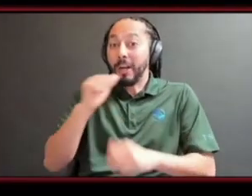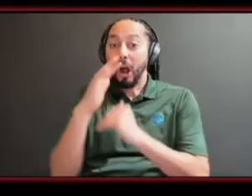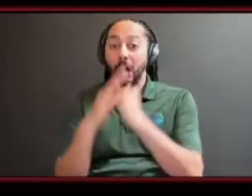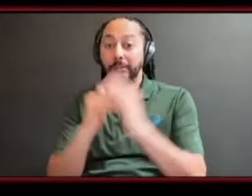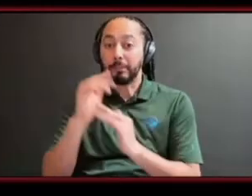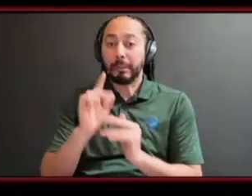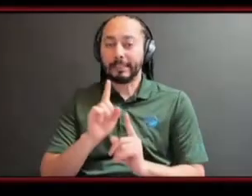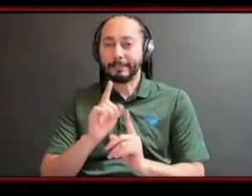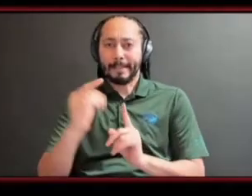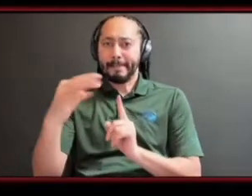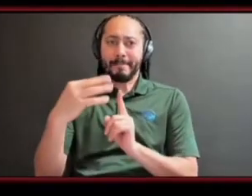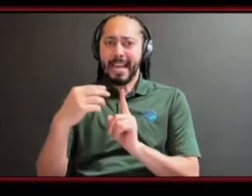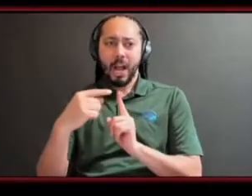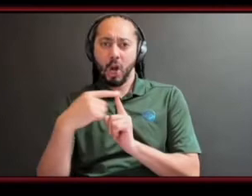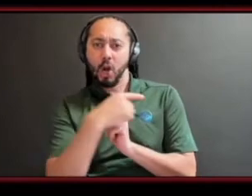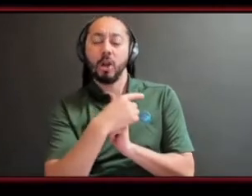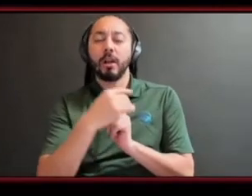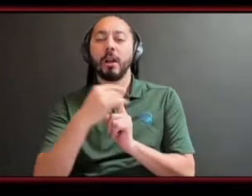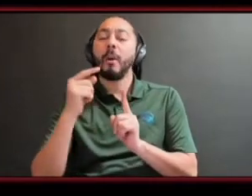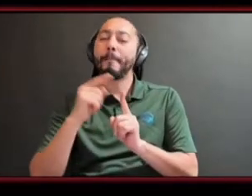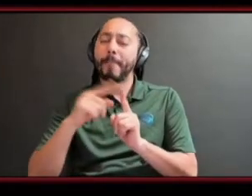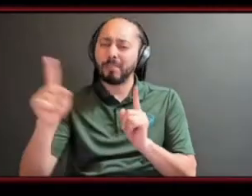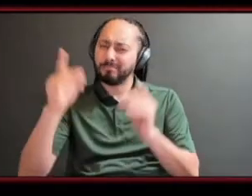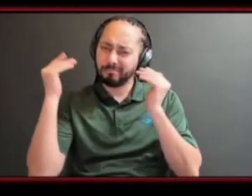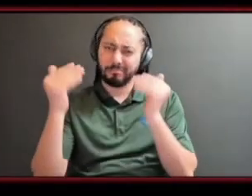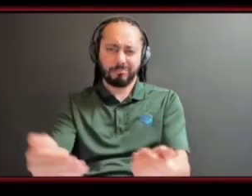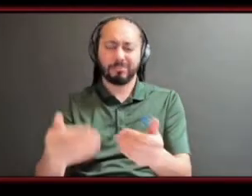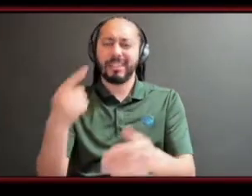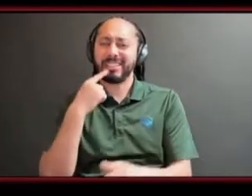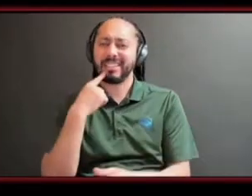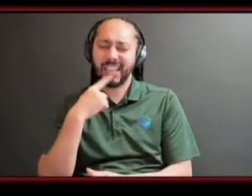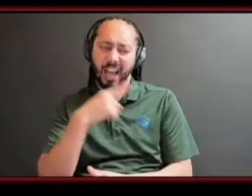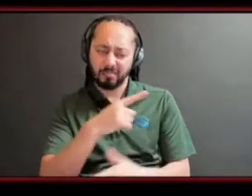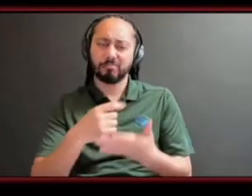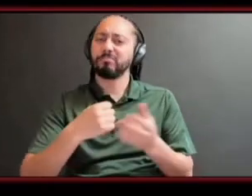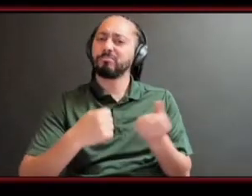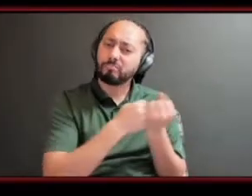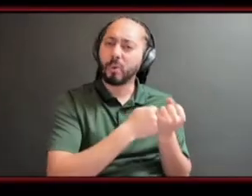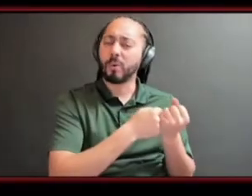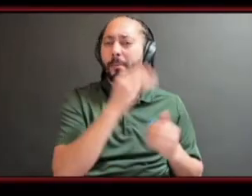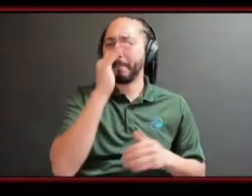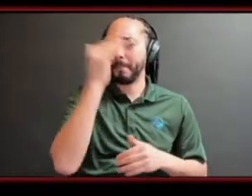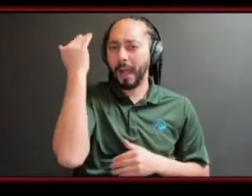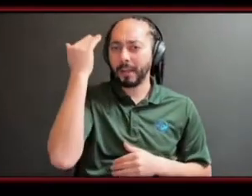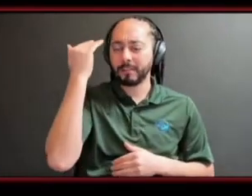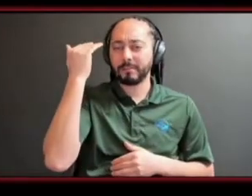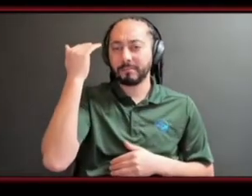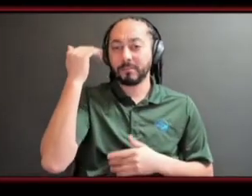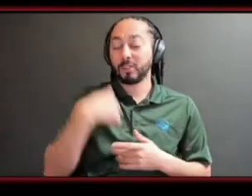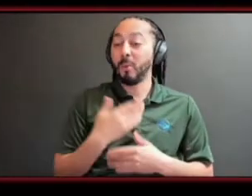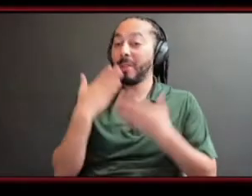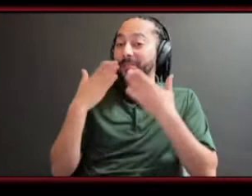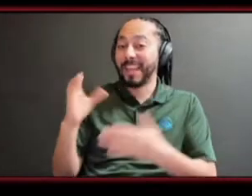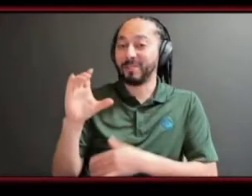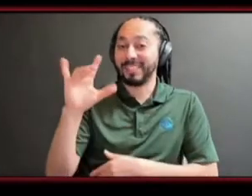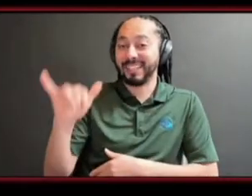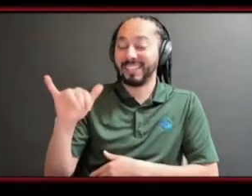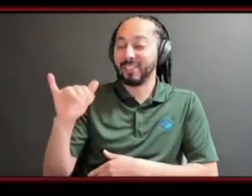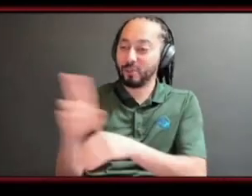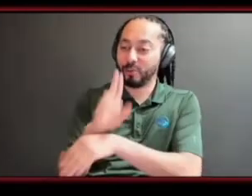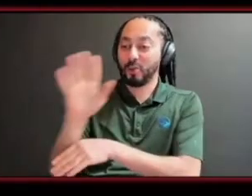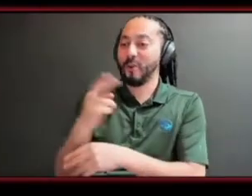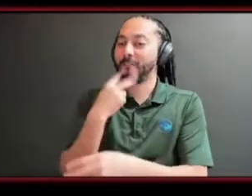thank you cindy um for always you know using your voice for her other stuff that's wicked